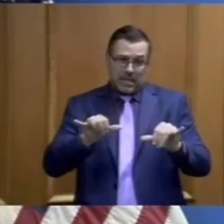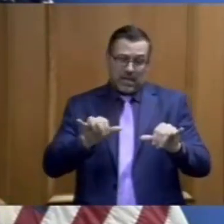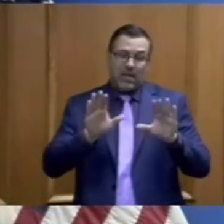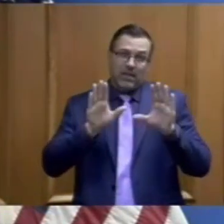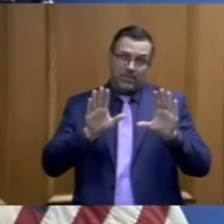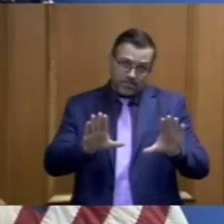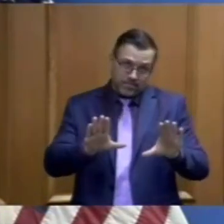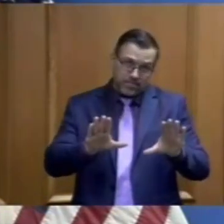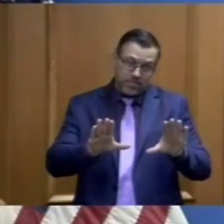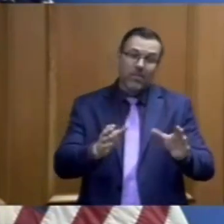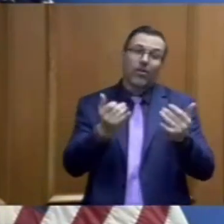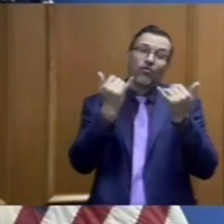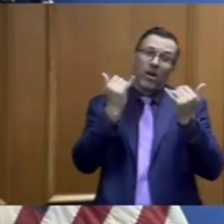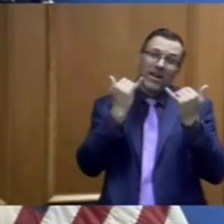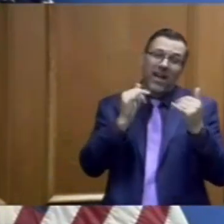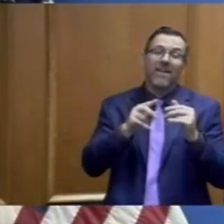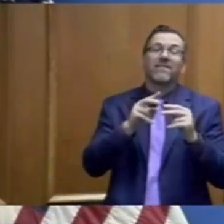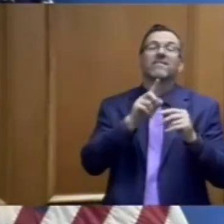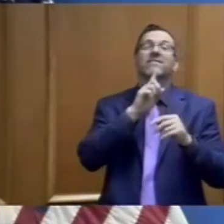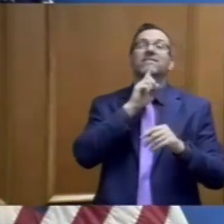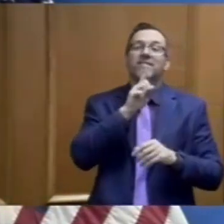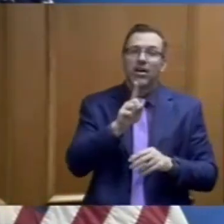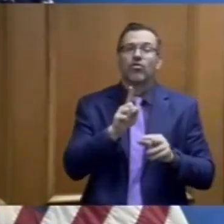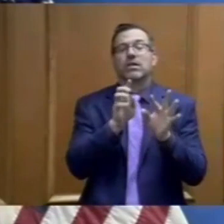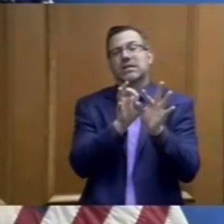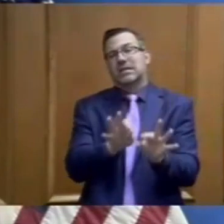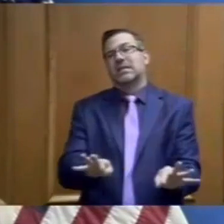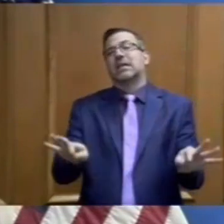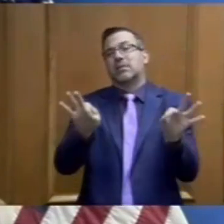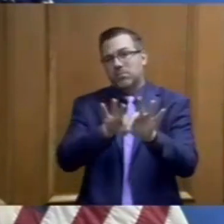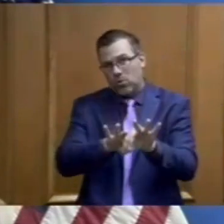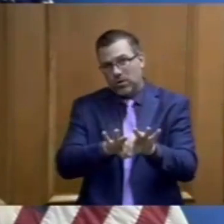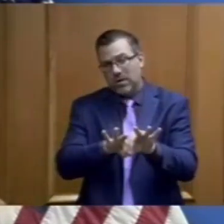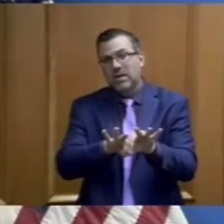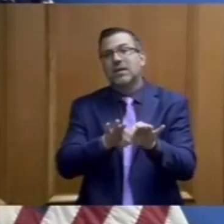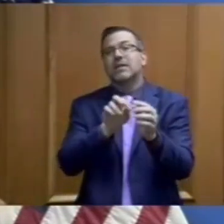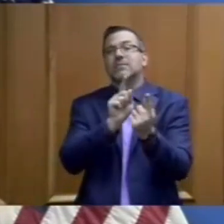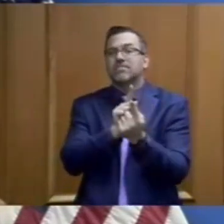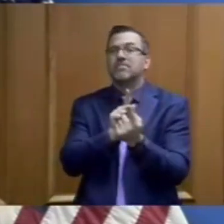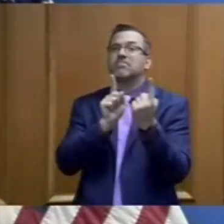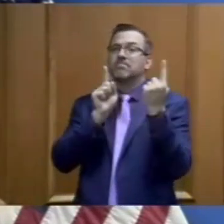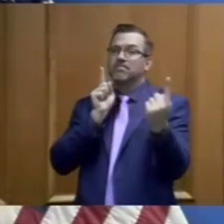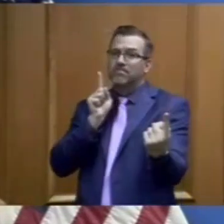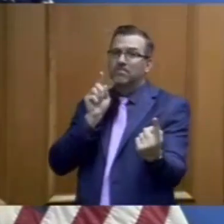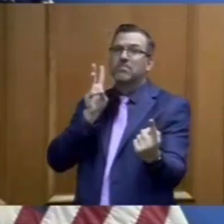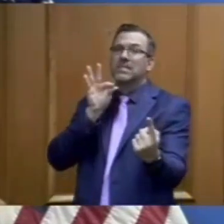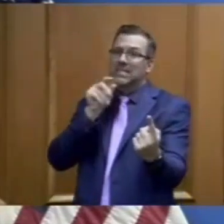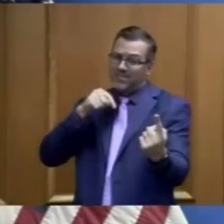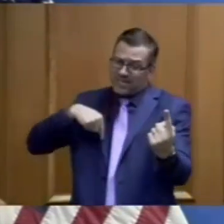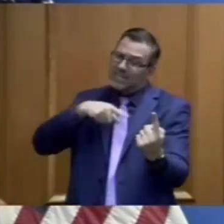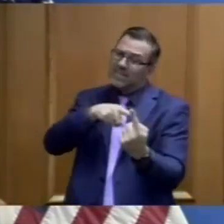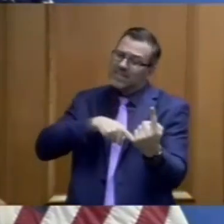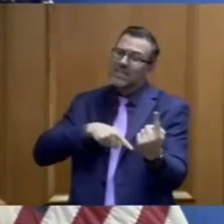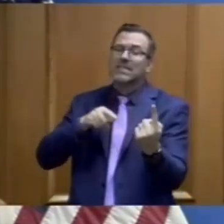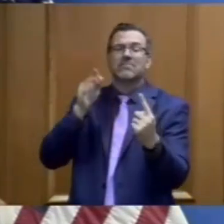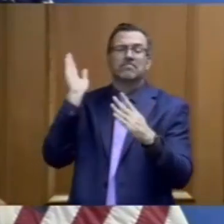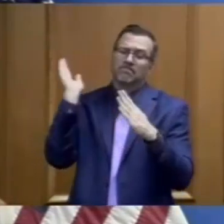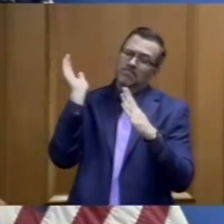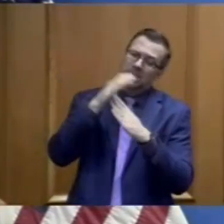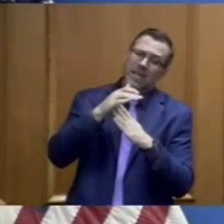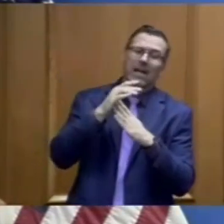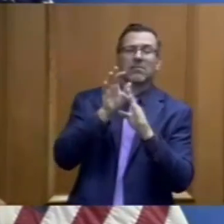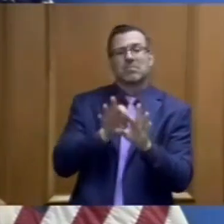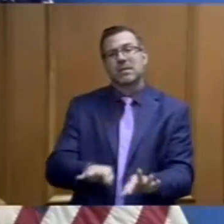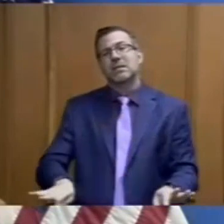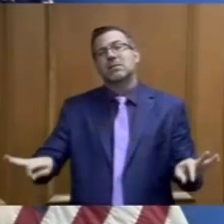true than ever today that our efforts in social distancing are important. They are important so that